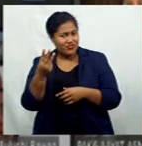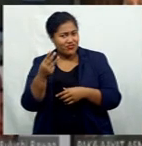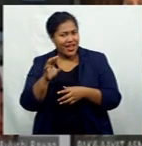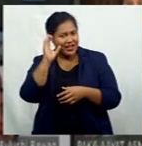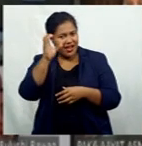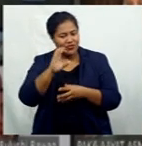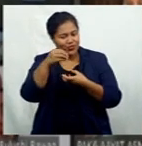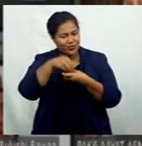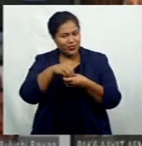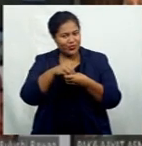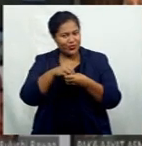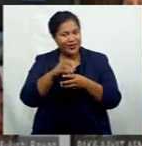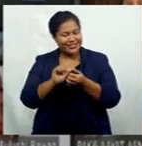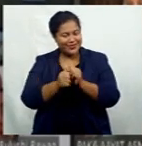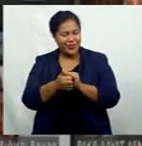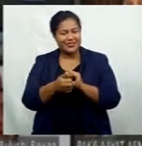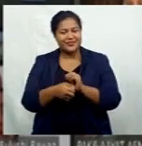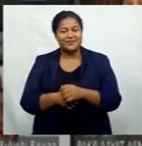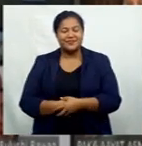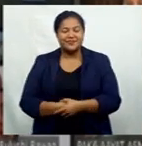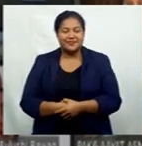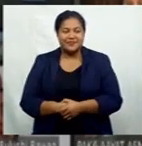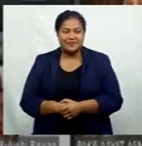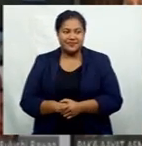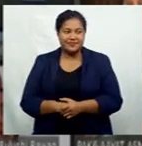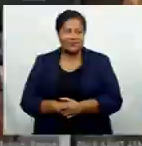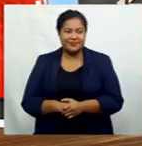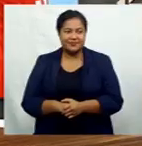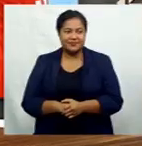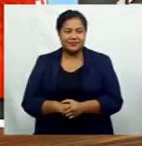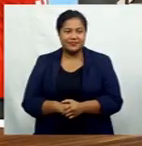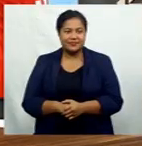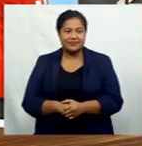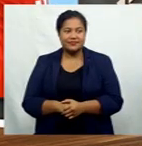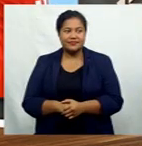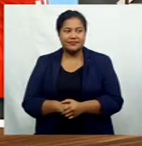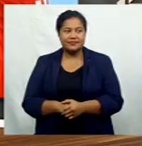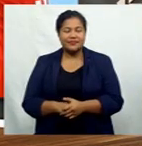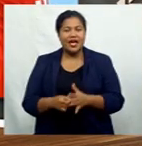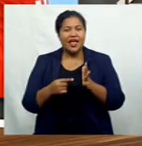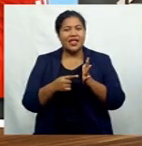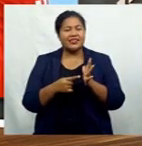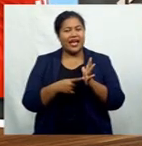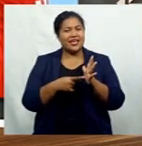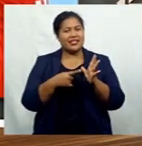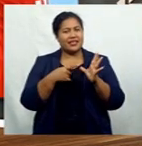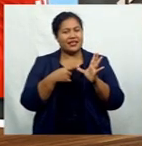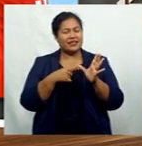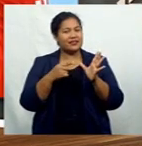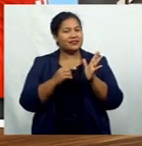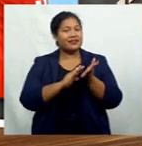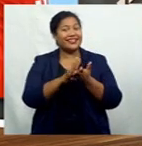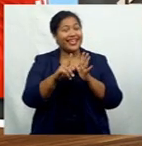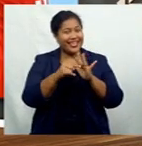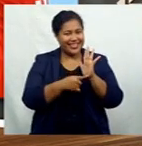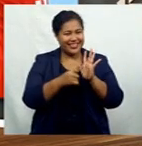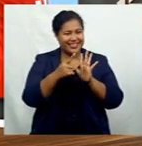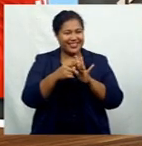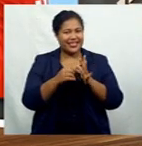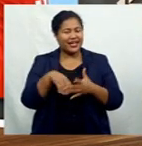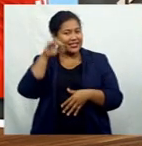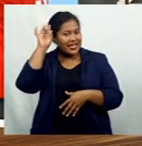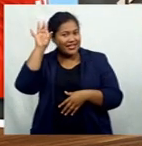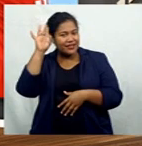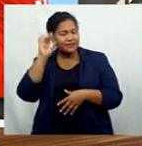part in the event. Venina Rakautonga, FPC Sports. Tahiti has qualified to the quarterfinals of the FIFA Beach